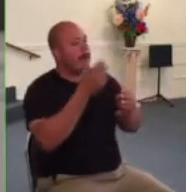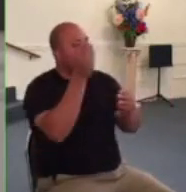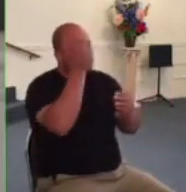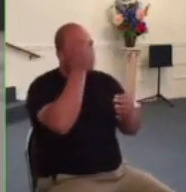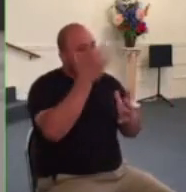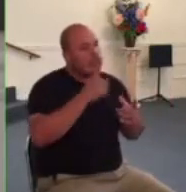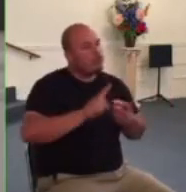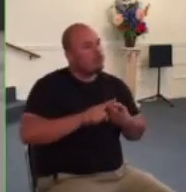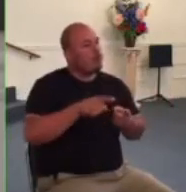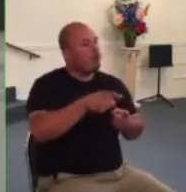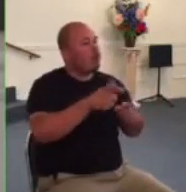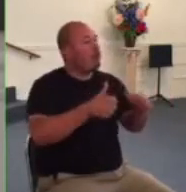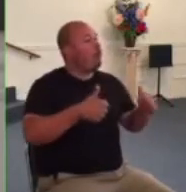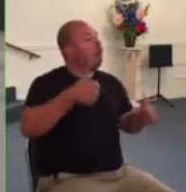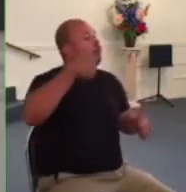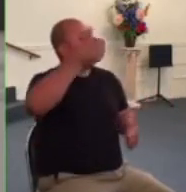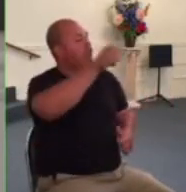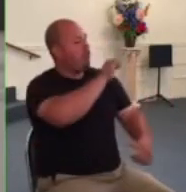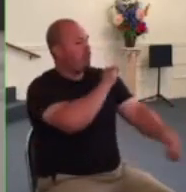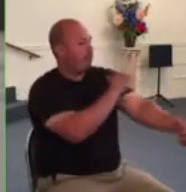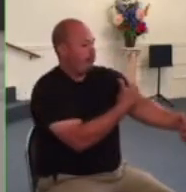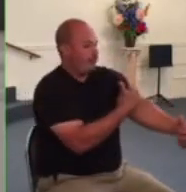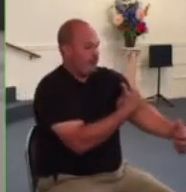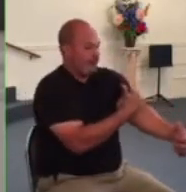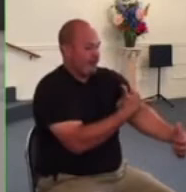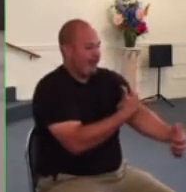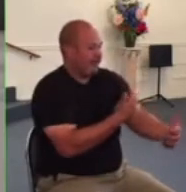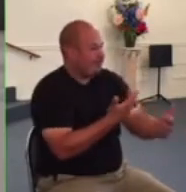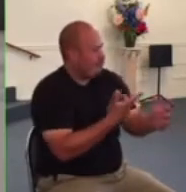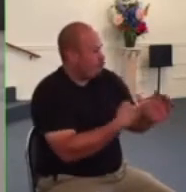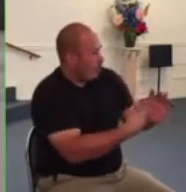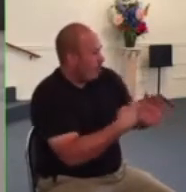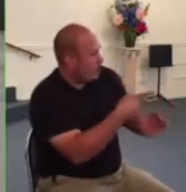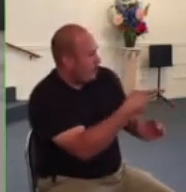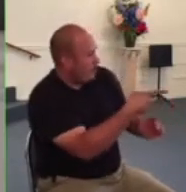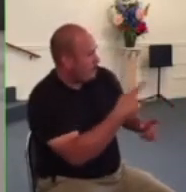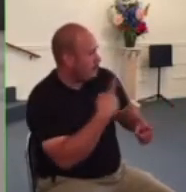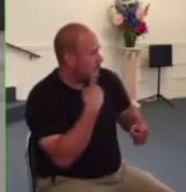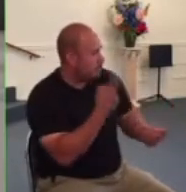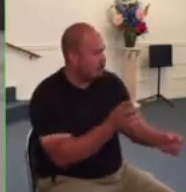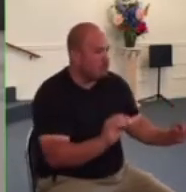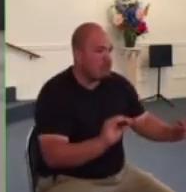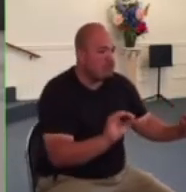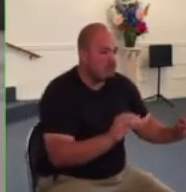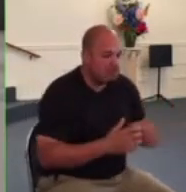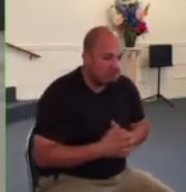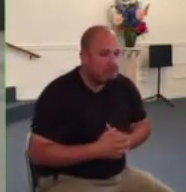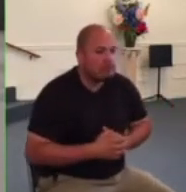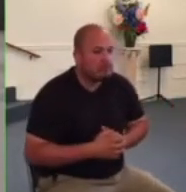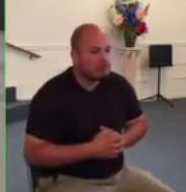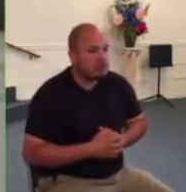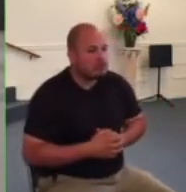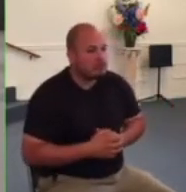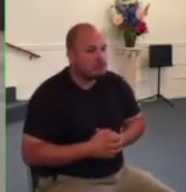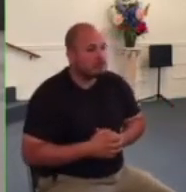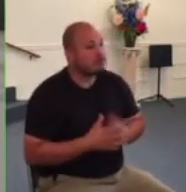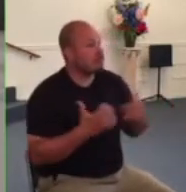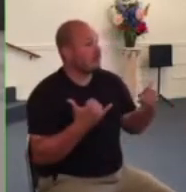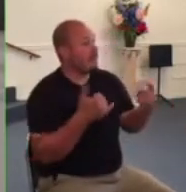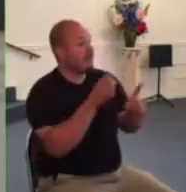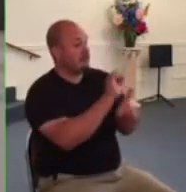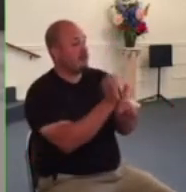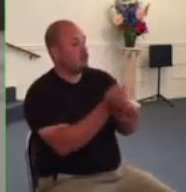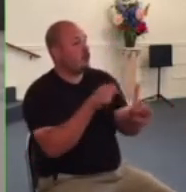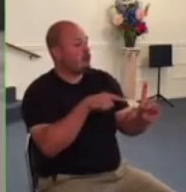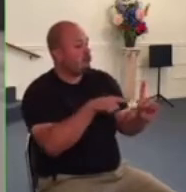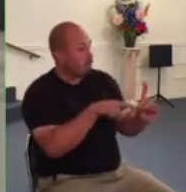before the sanhedrin that in itself would cause them to sin against god and so even in this situation in which they might feel